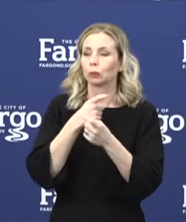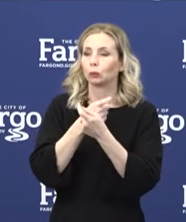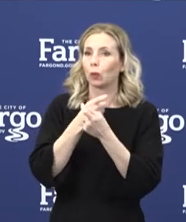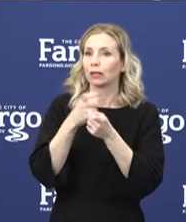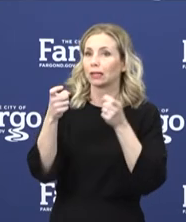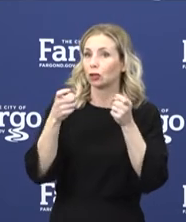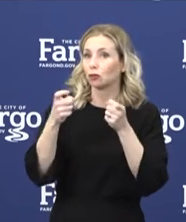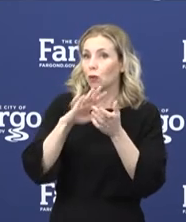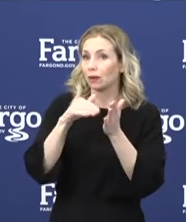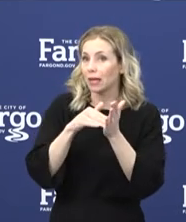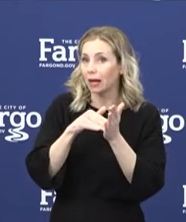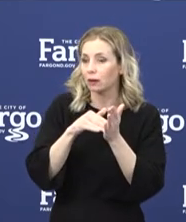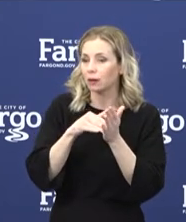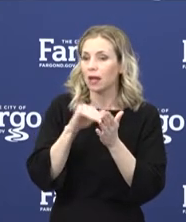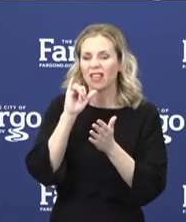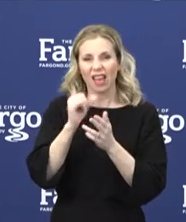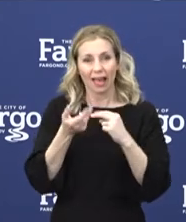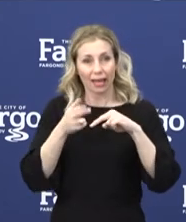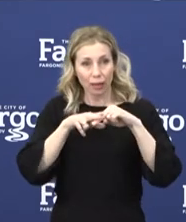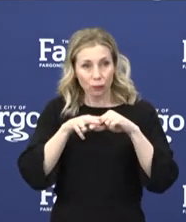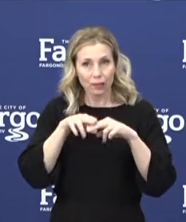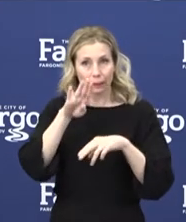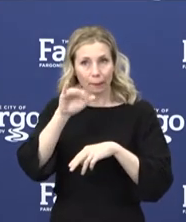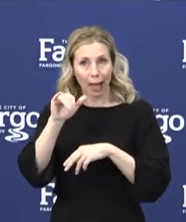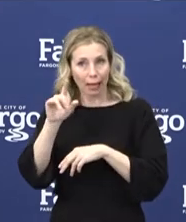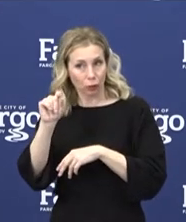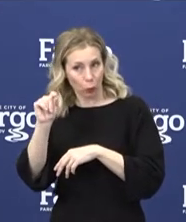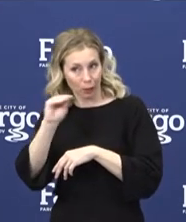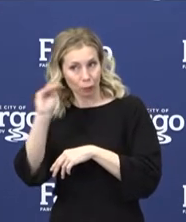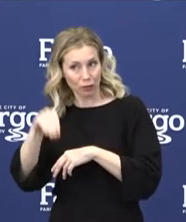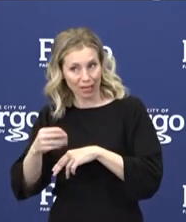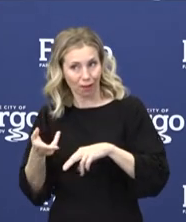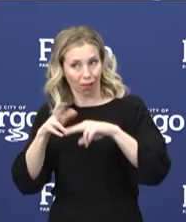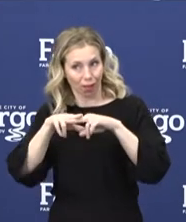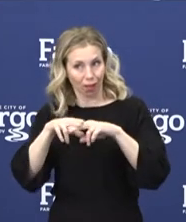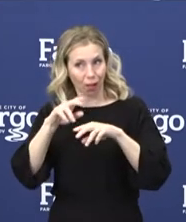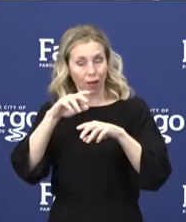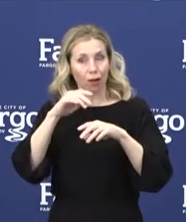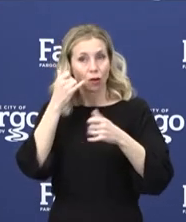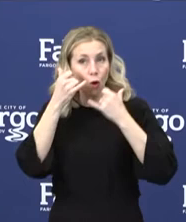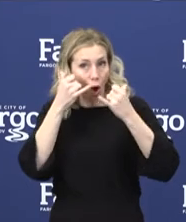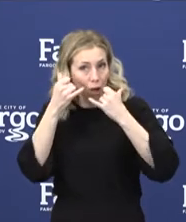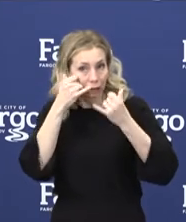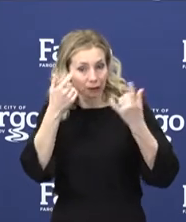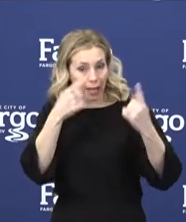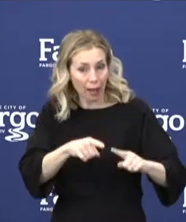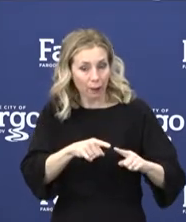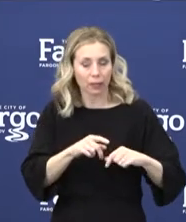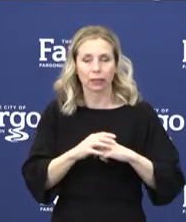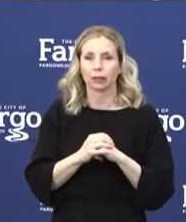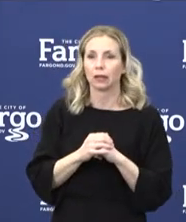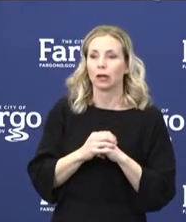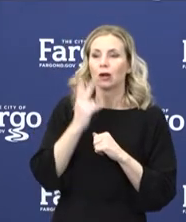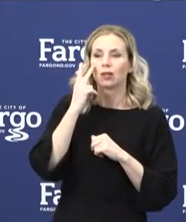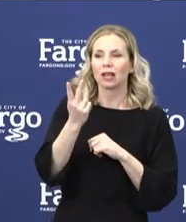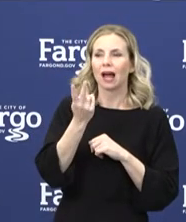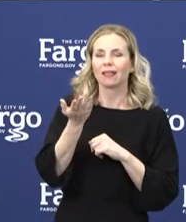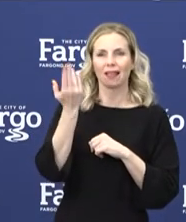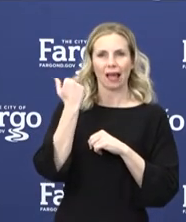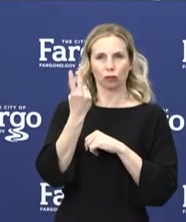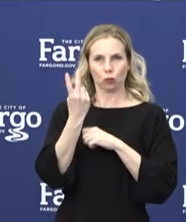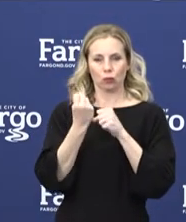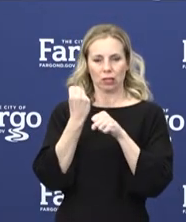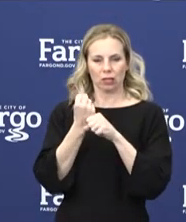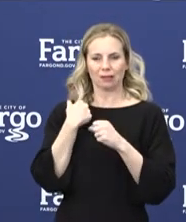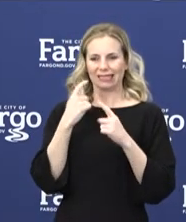It's increased by 20% looking at January through March this year versus the previous two years. The total